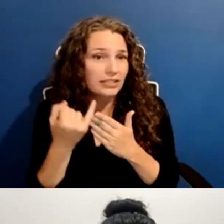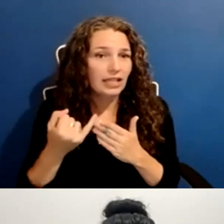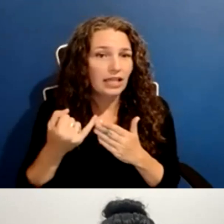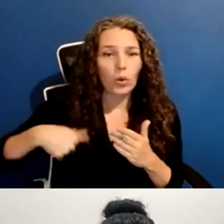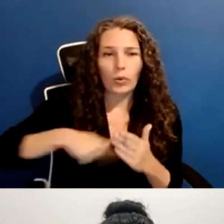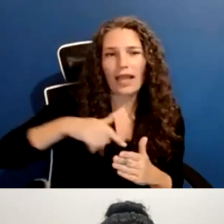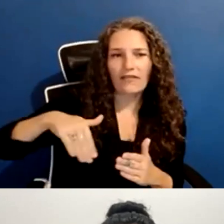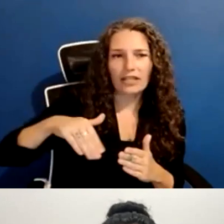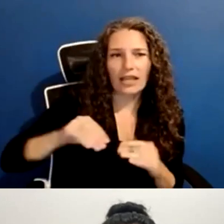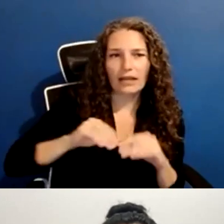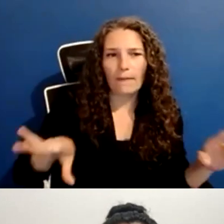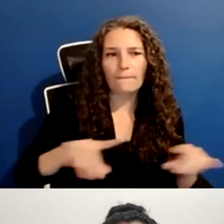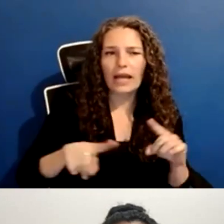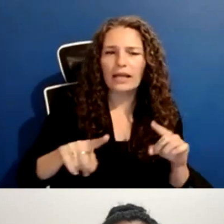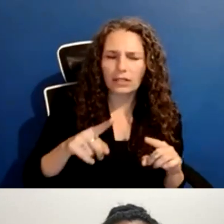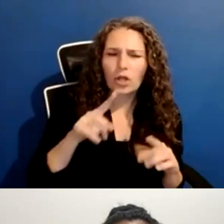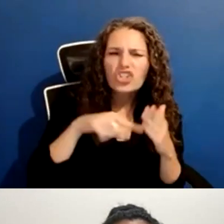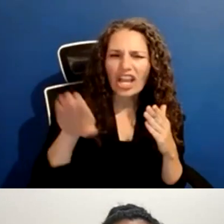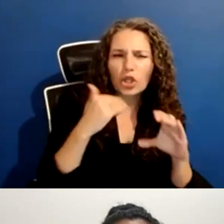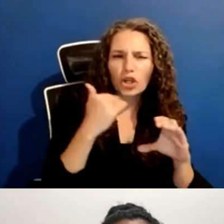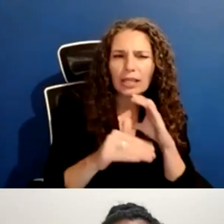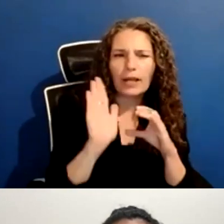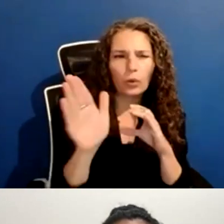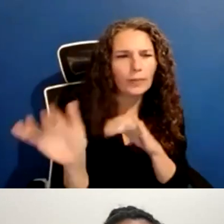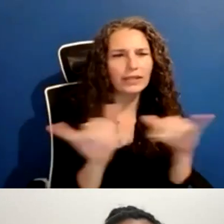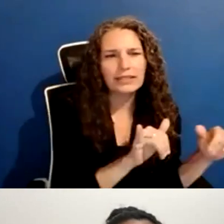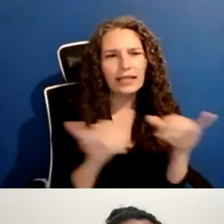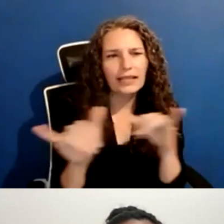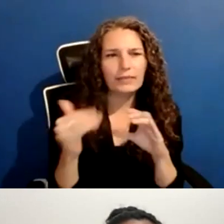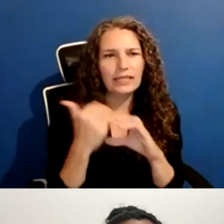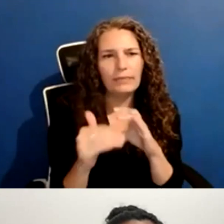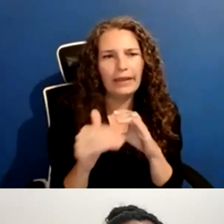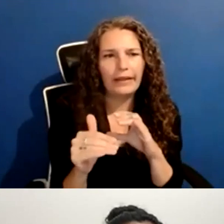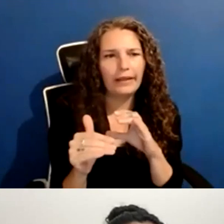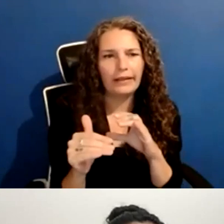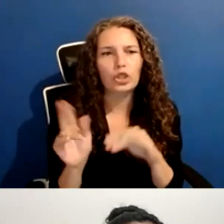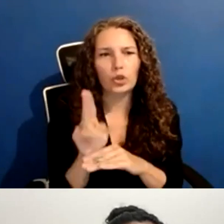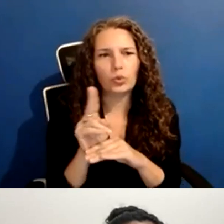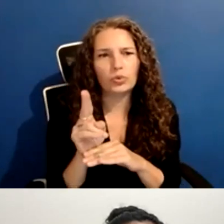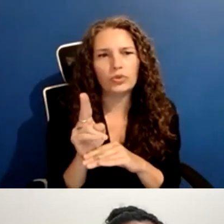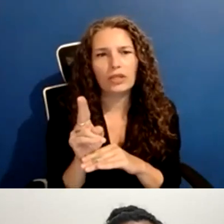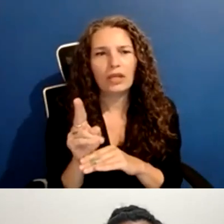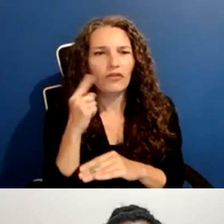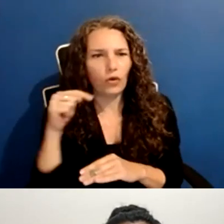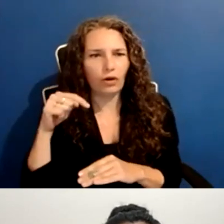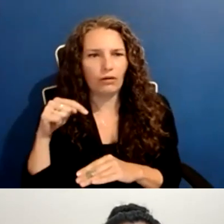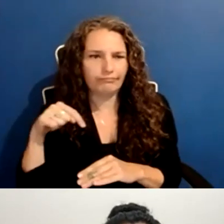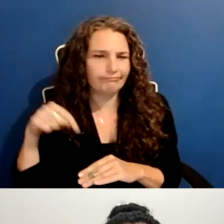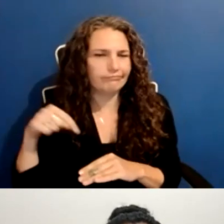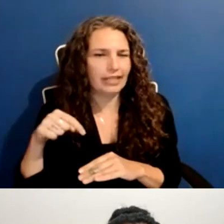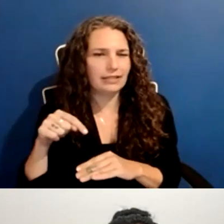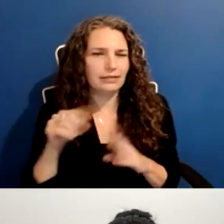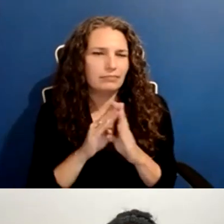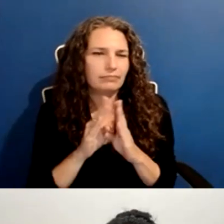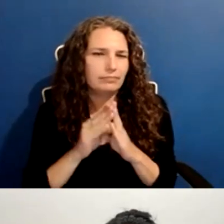be your email address that you use to register for this webinar. Will you receive that? And we will be looking for a range of projects to workshop. So